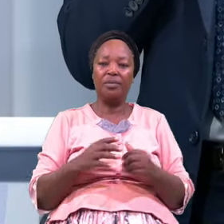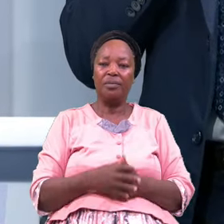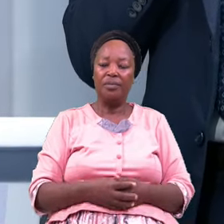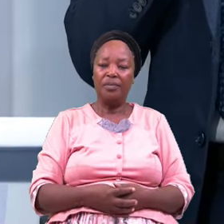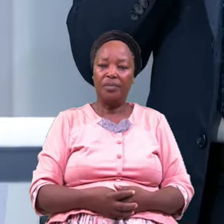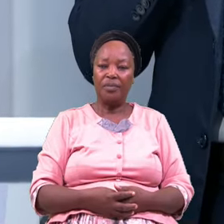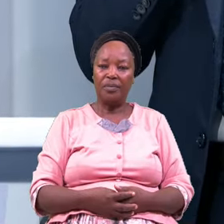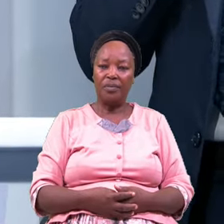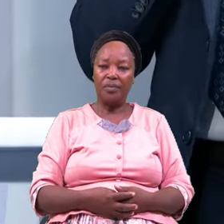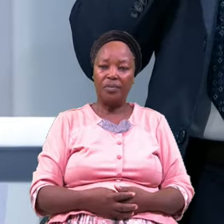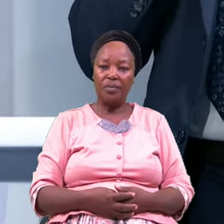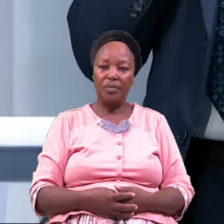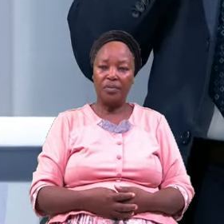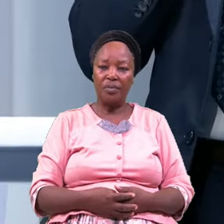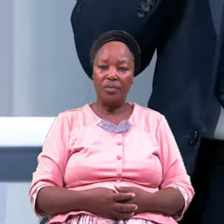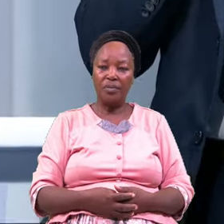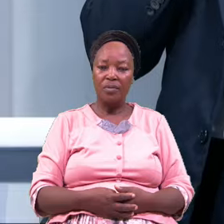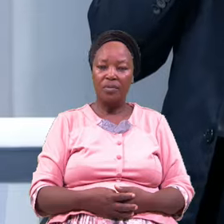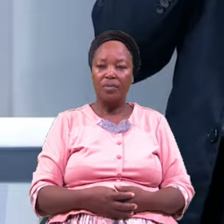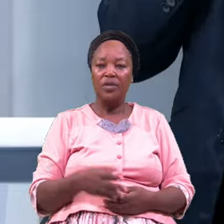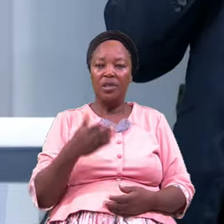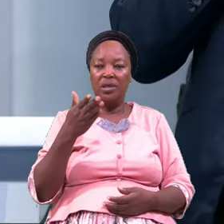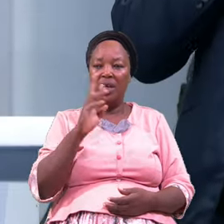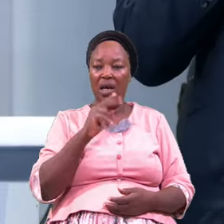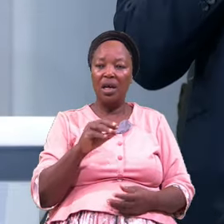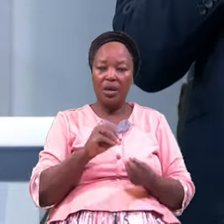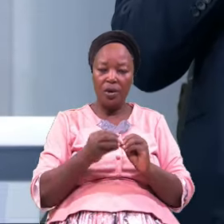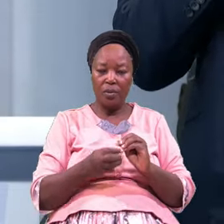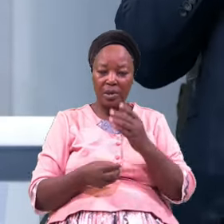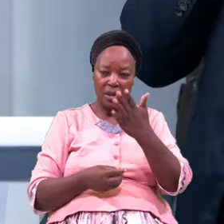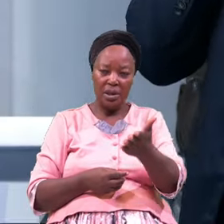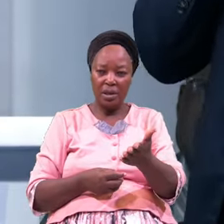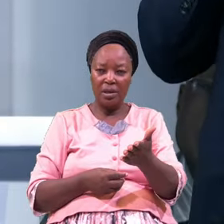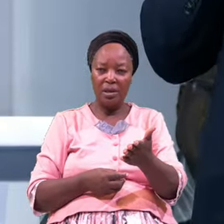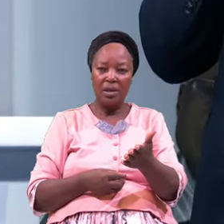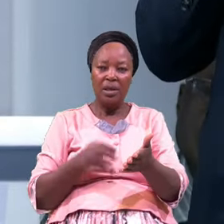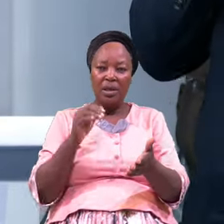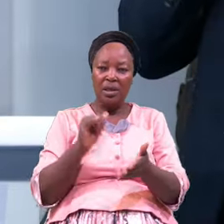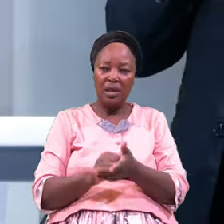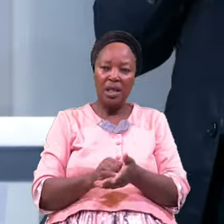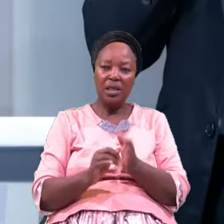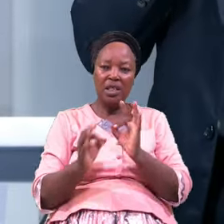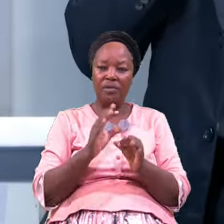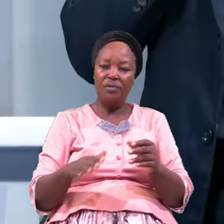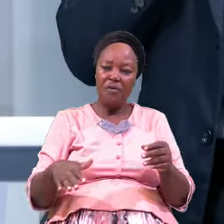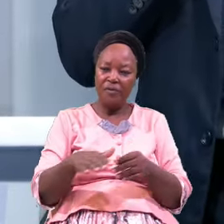In Fact There Are Numbers There That If You Feel